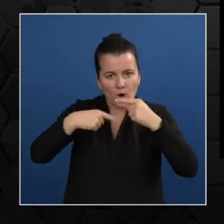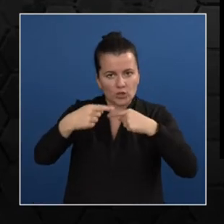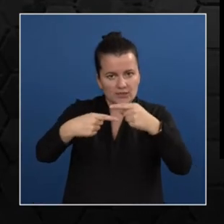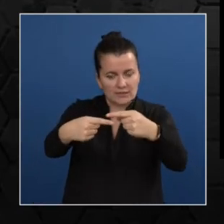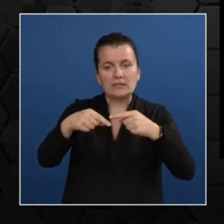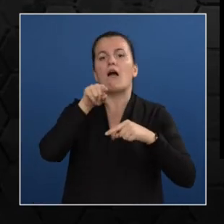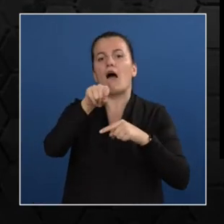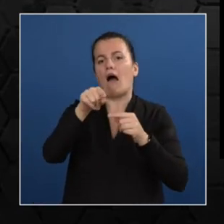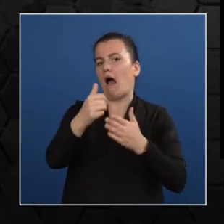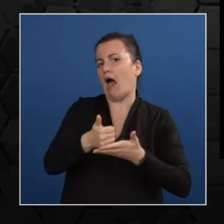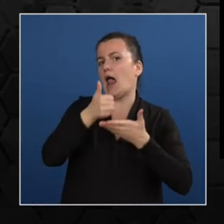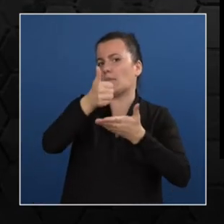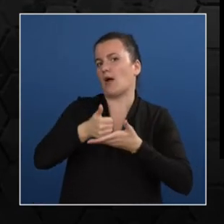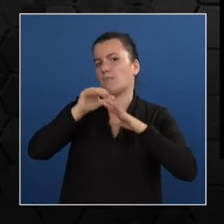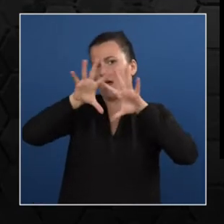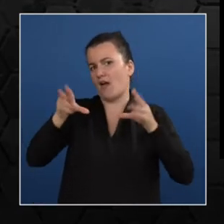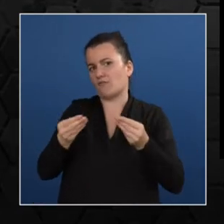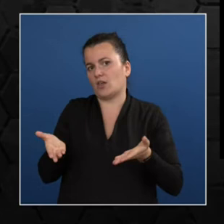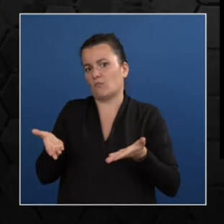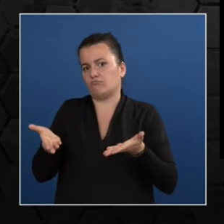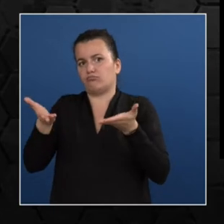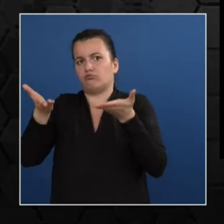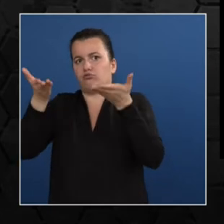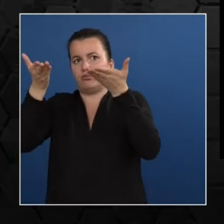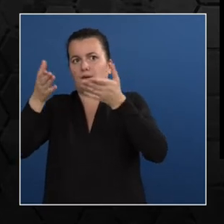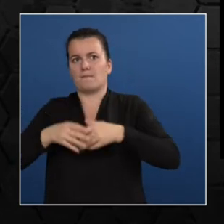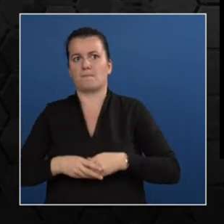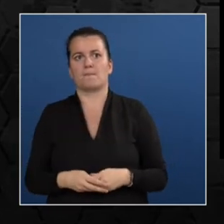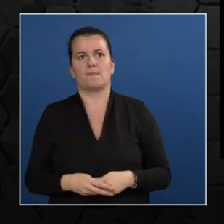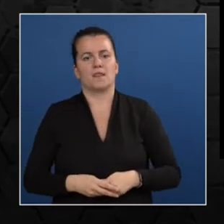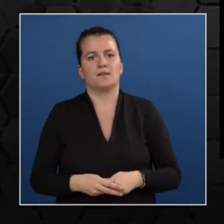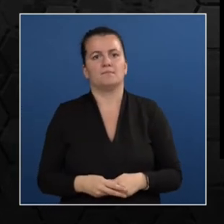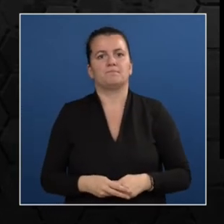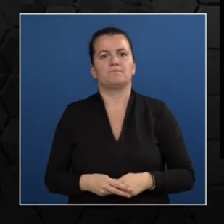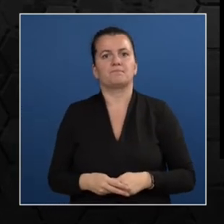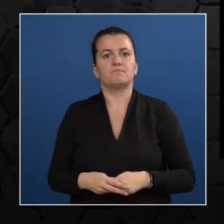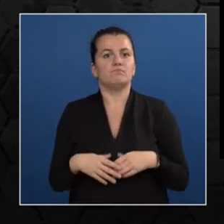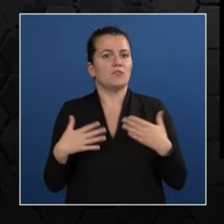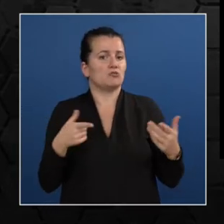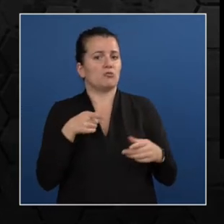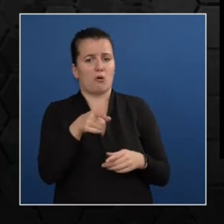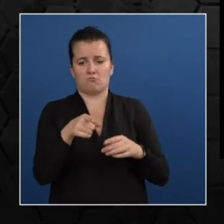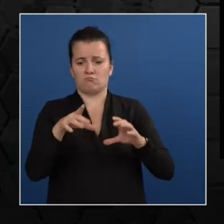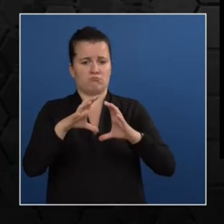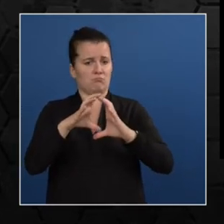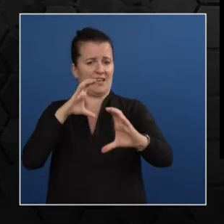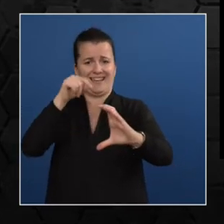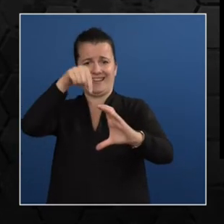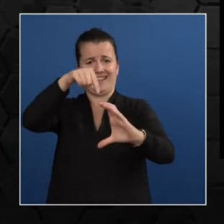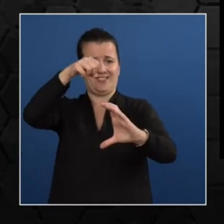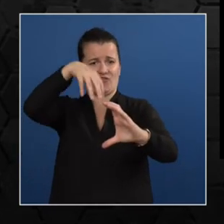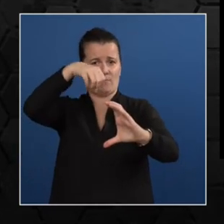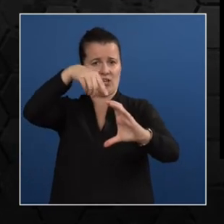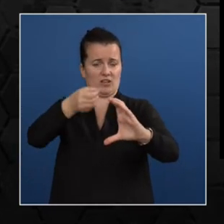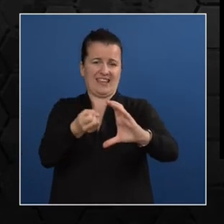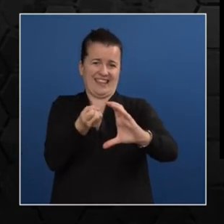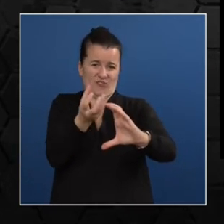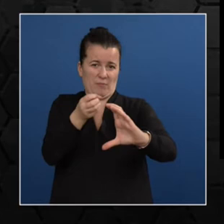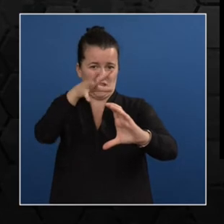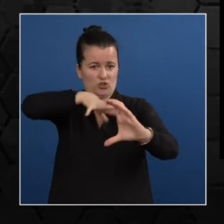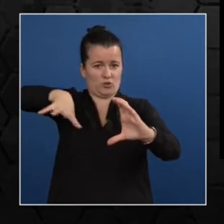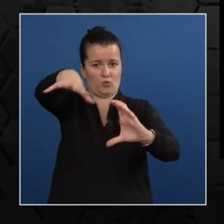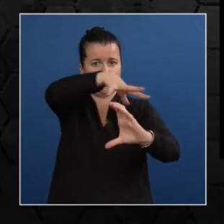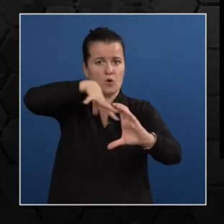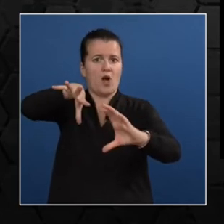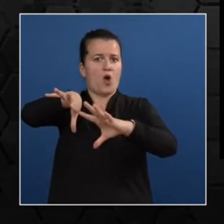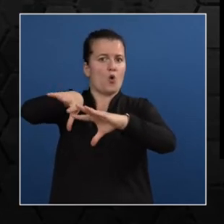present on the number plates. Information about the vehicle is conveyed to the control center and to the passengers as well. We can use facilities like Azure's